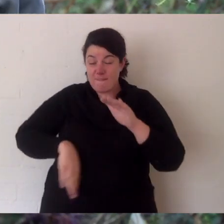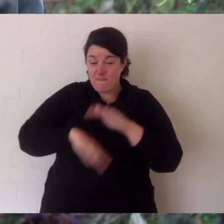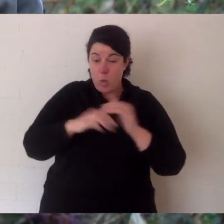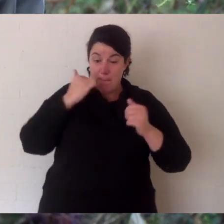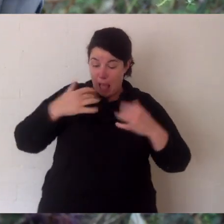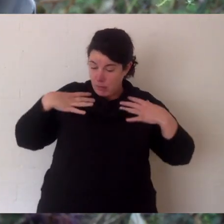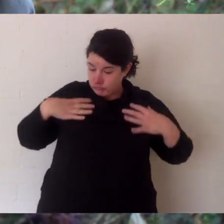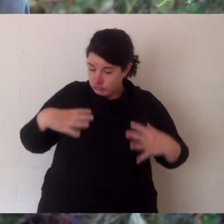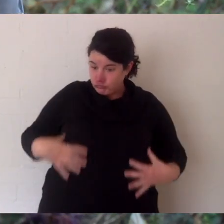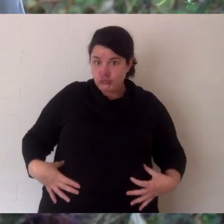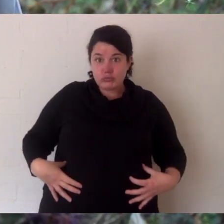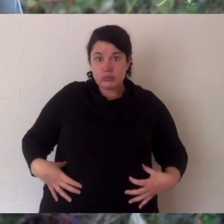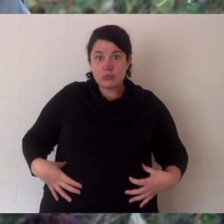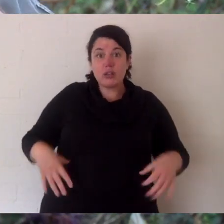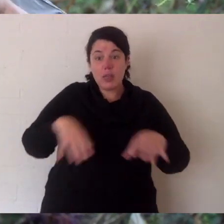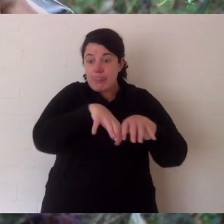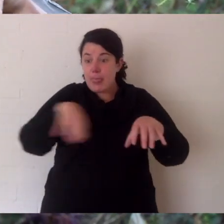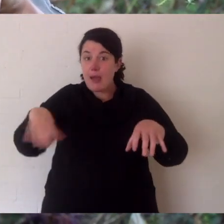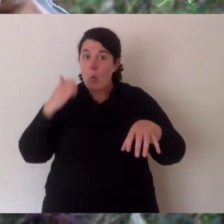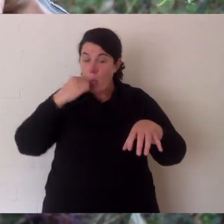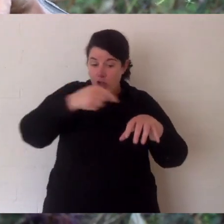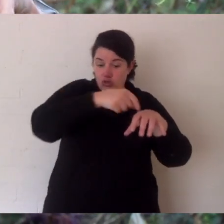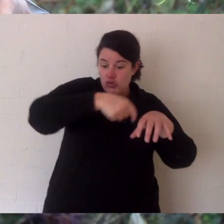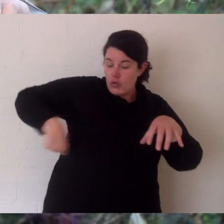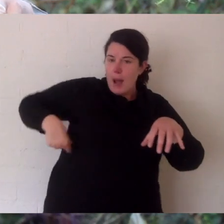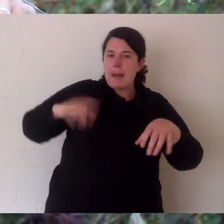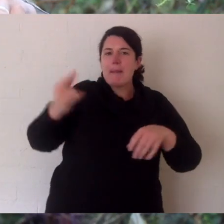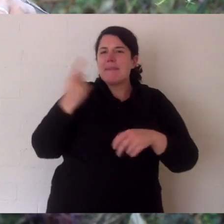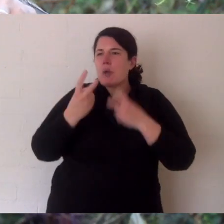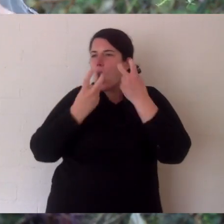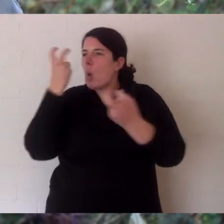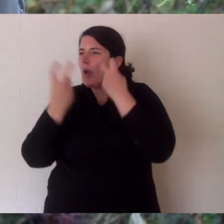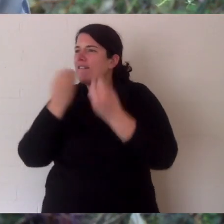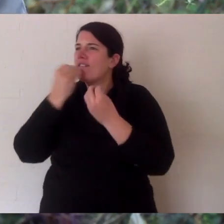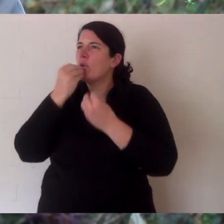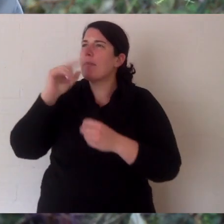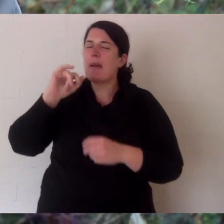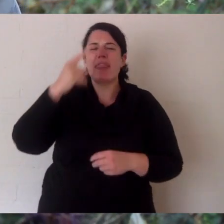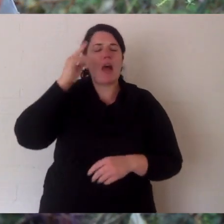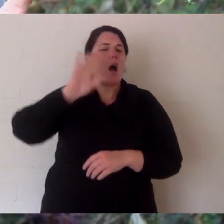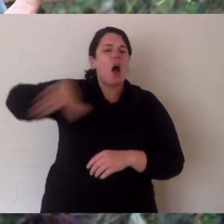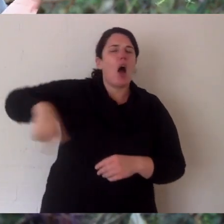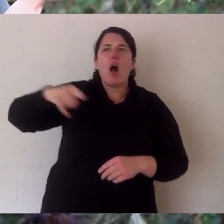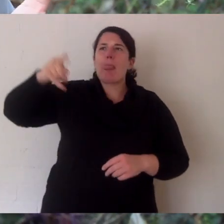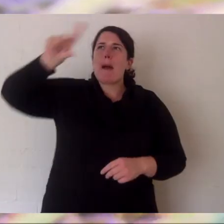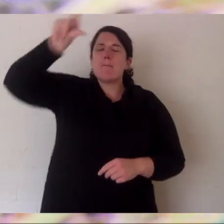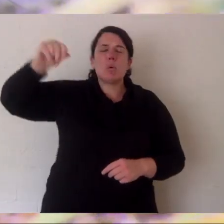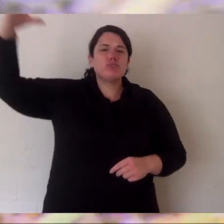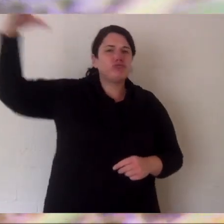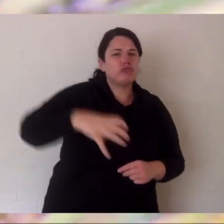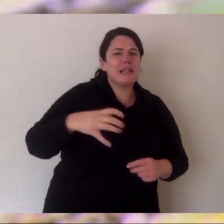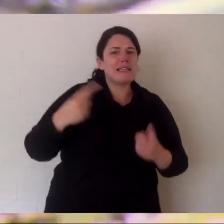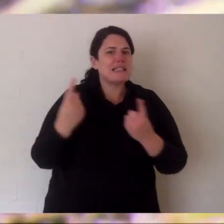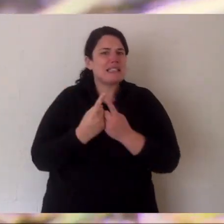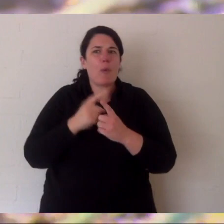devils in the wild at night even if they were all black fur it's still easier to see that if they have a white stripe. A white